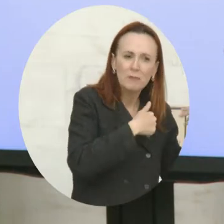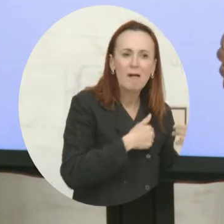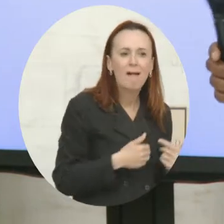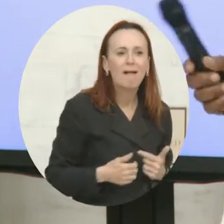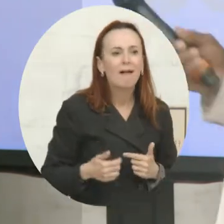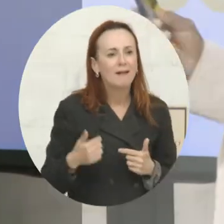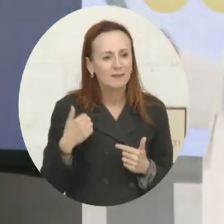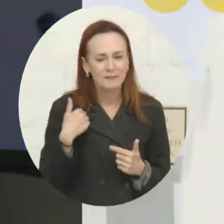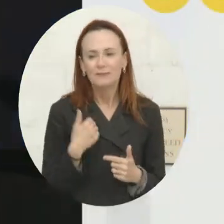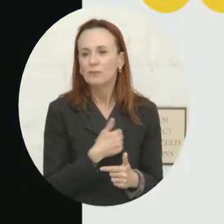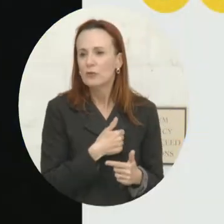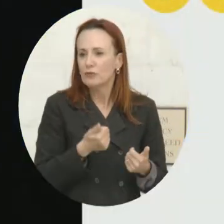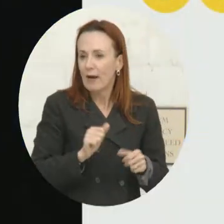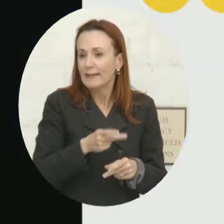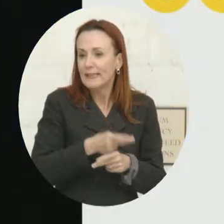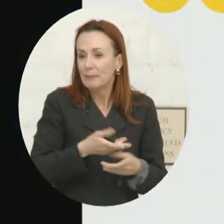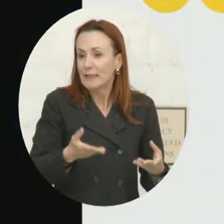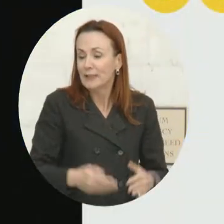way.